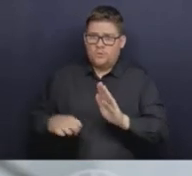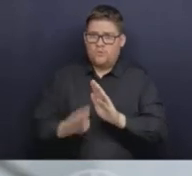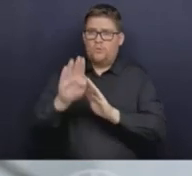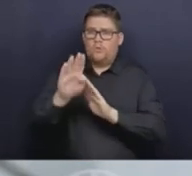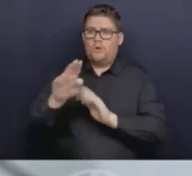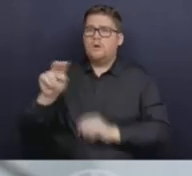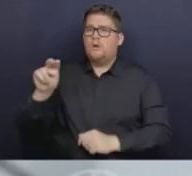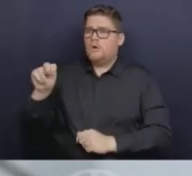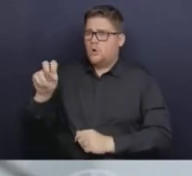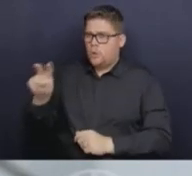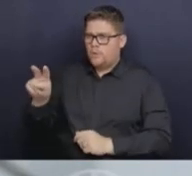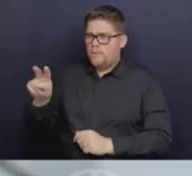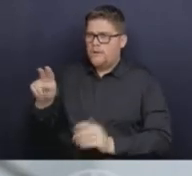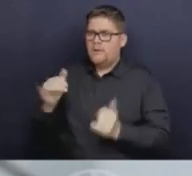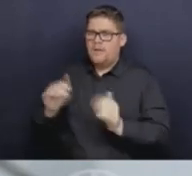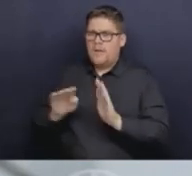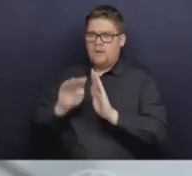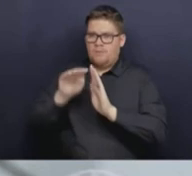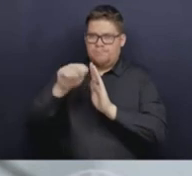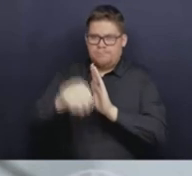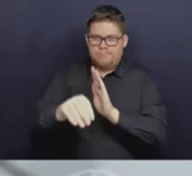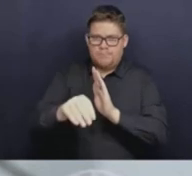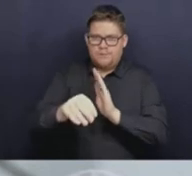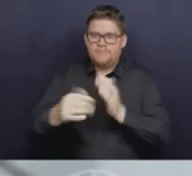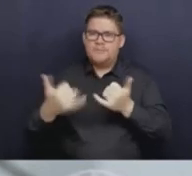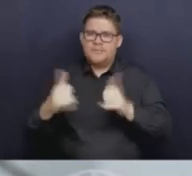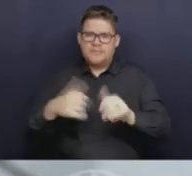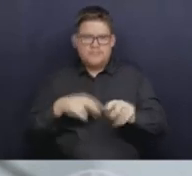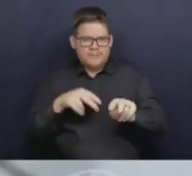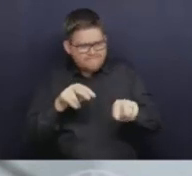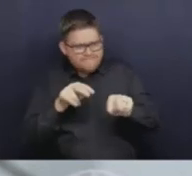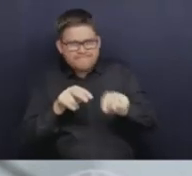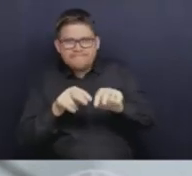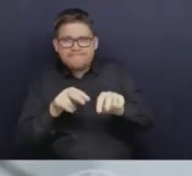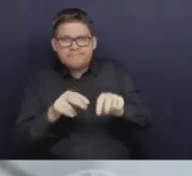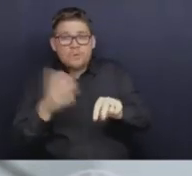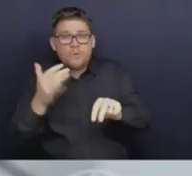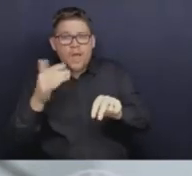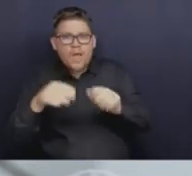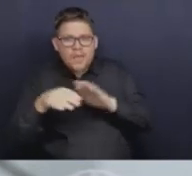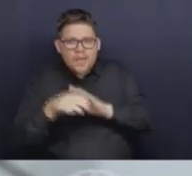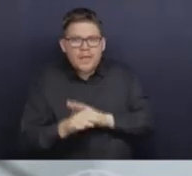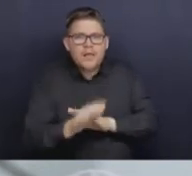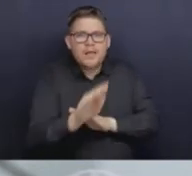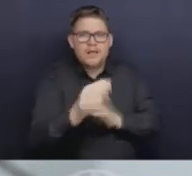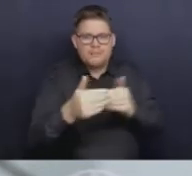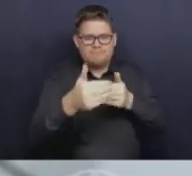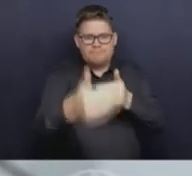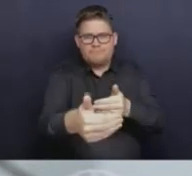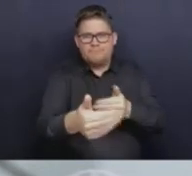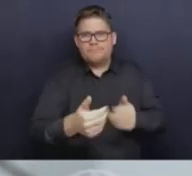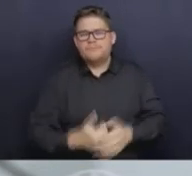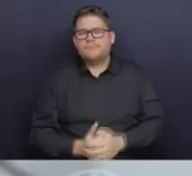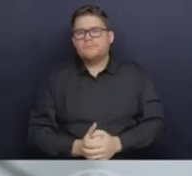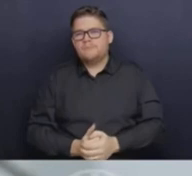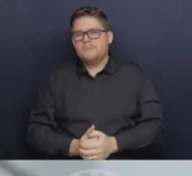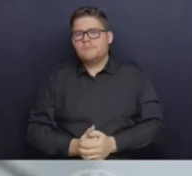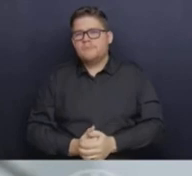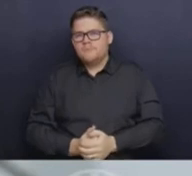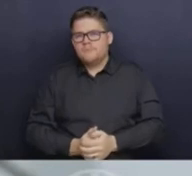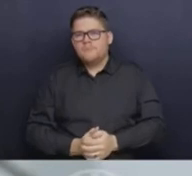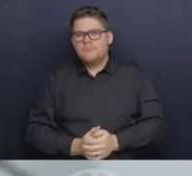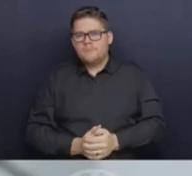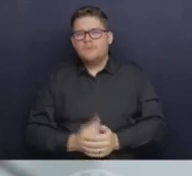because we know that we often see influenza B start to circulate around this time. So we're watching for that.